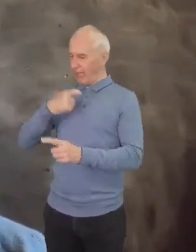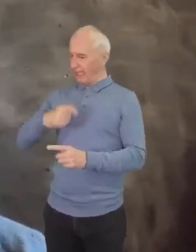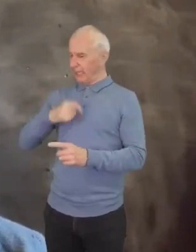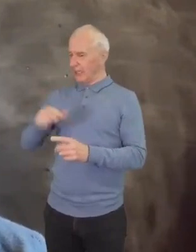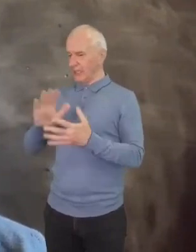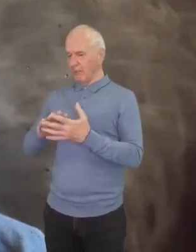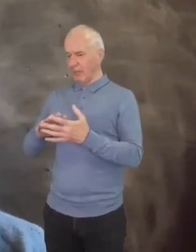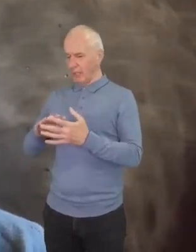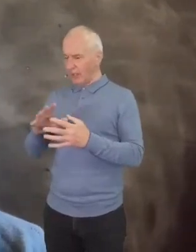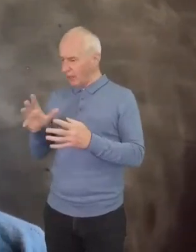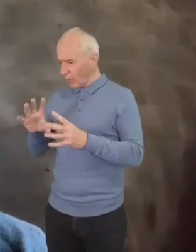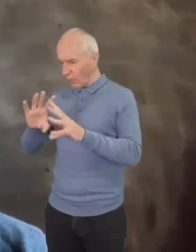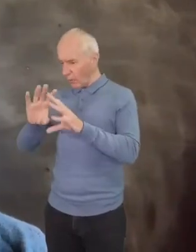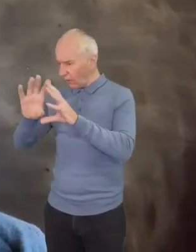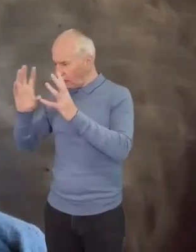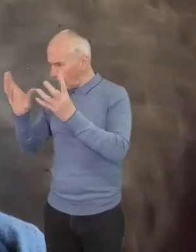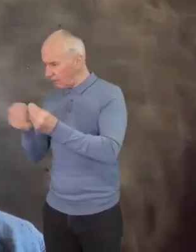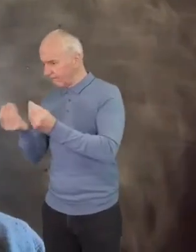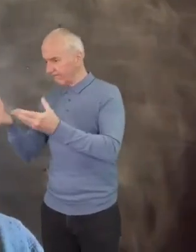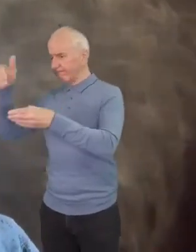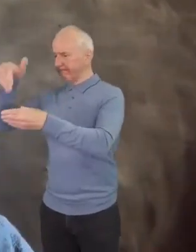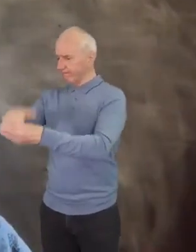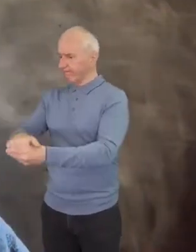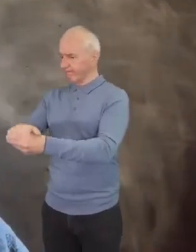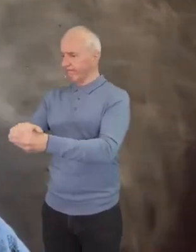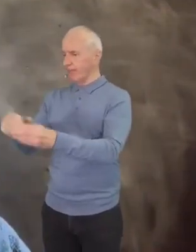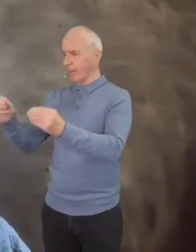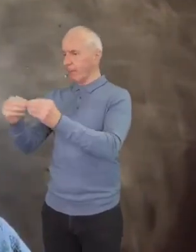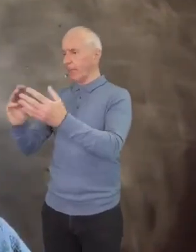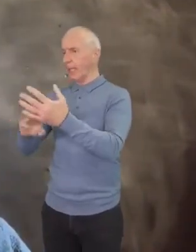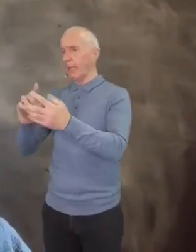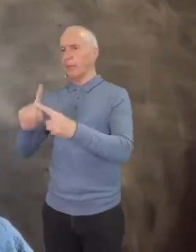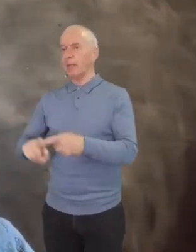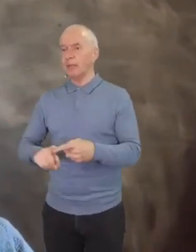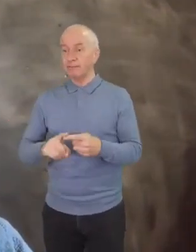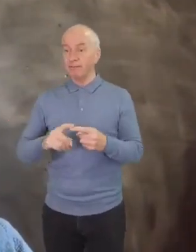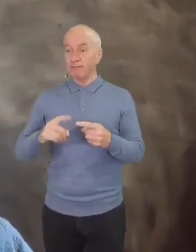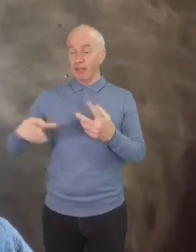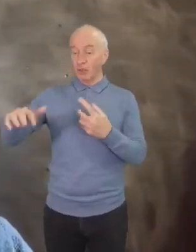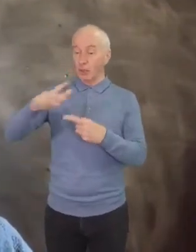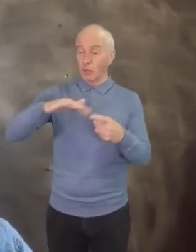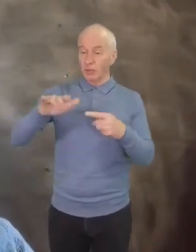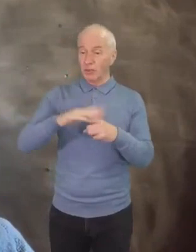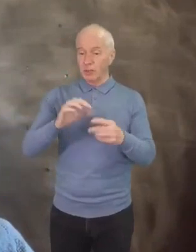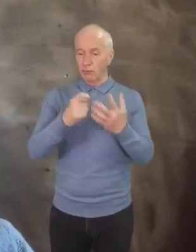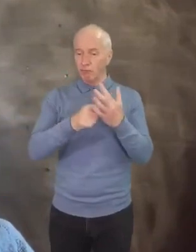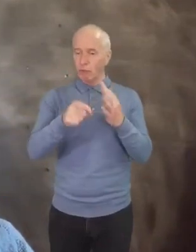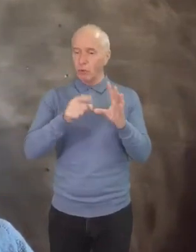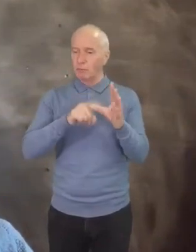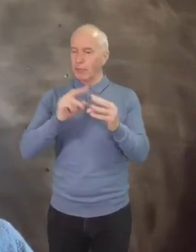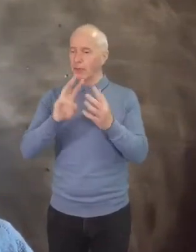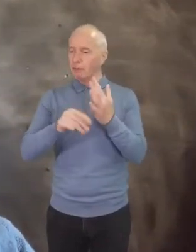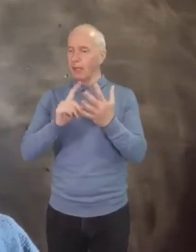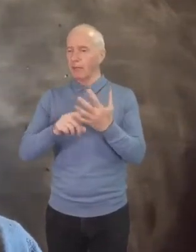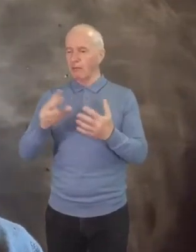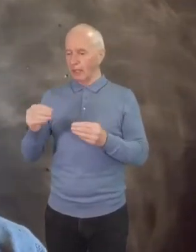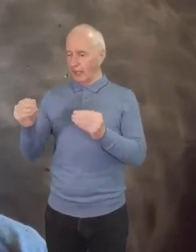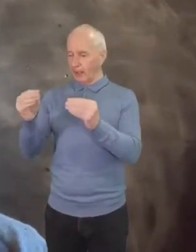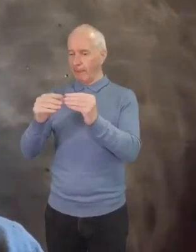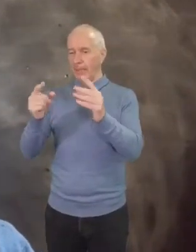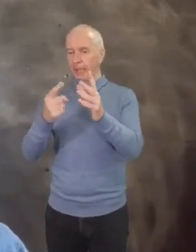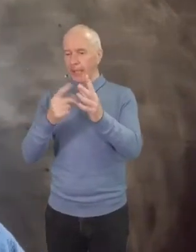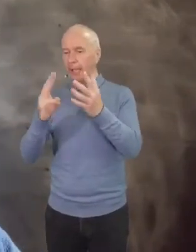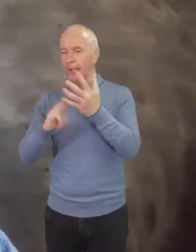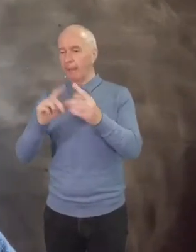box together. The sociologist Rosemary Mallet explains that the BAME term has really served its purpose because it's since picked